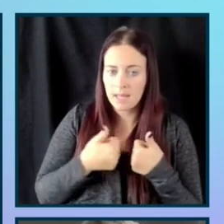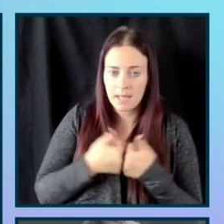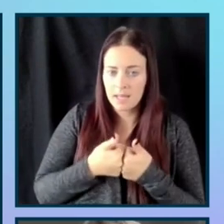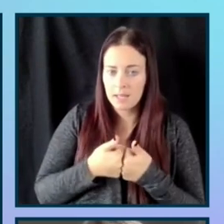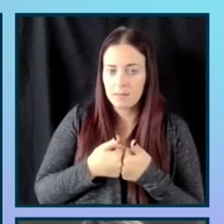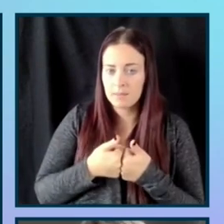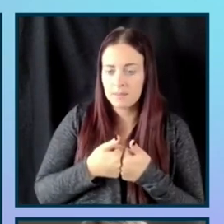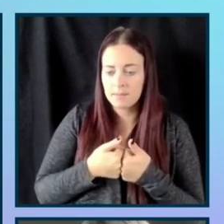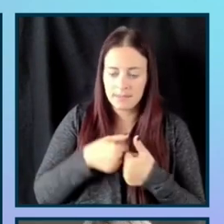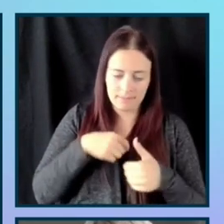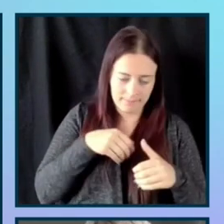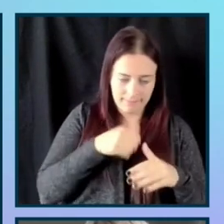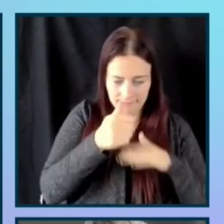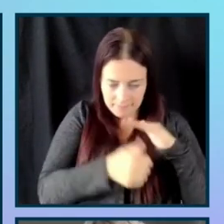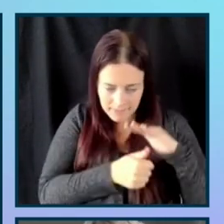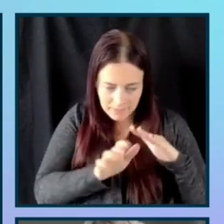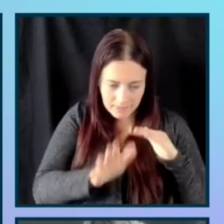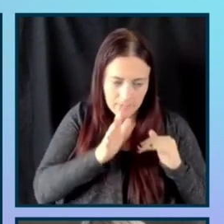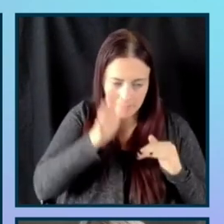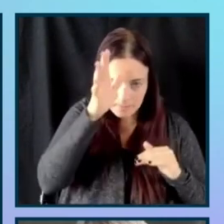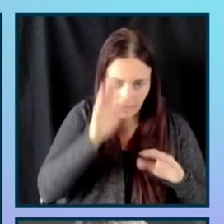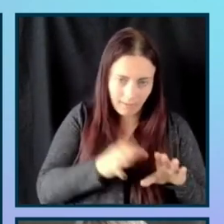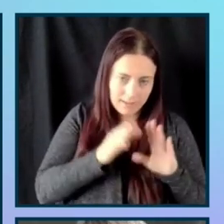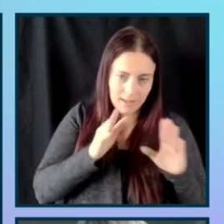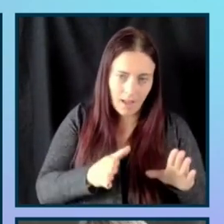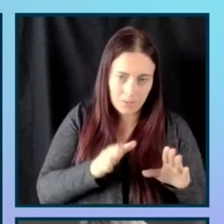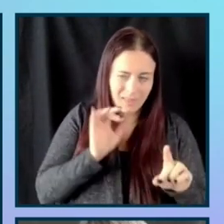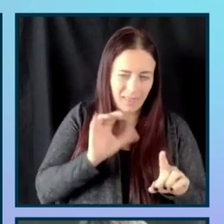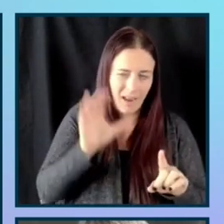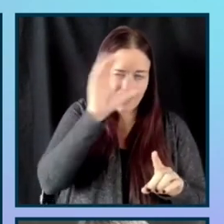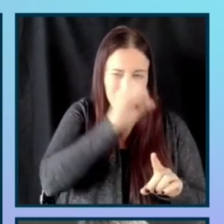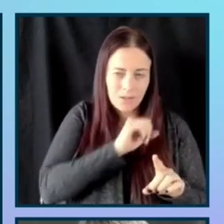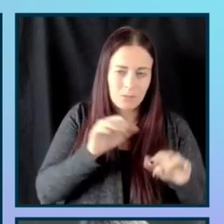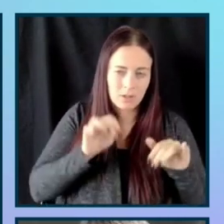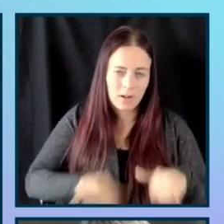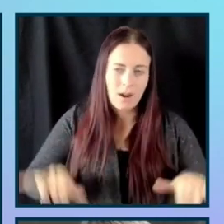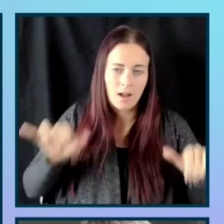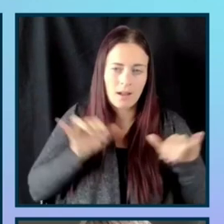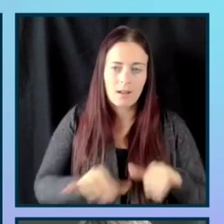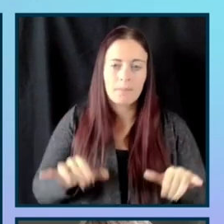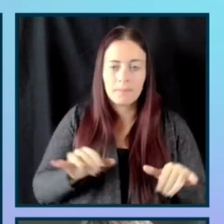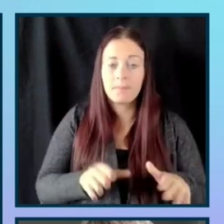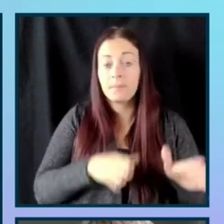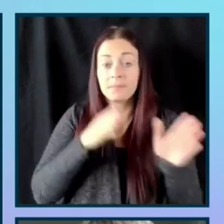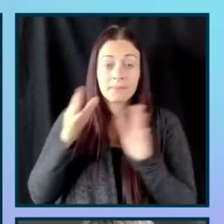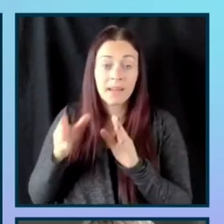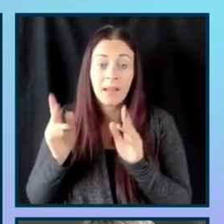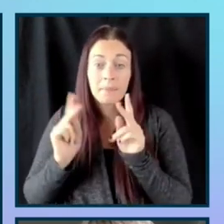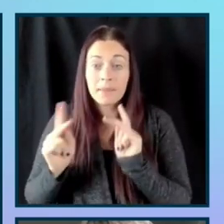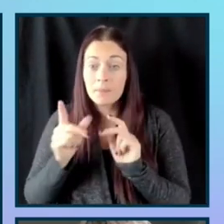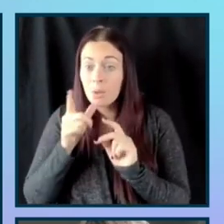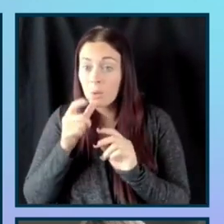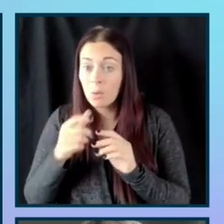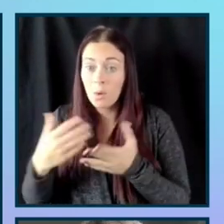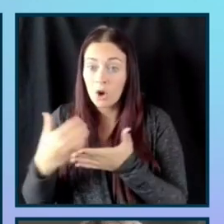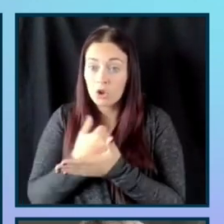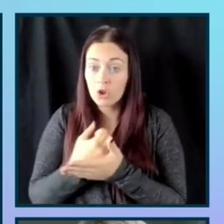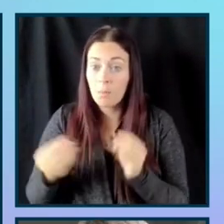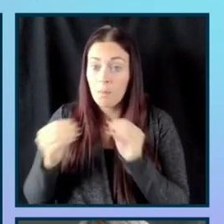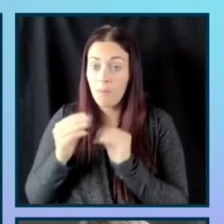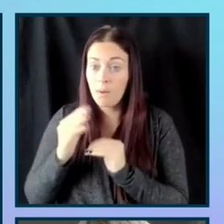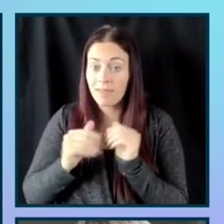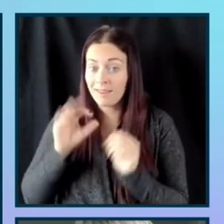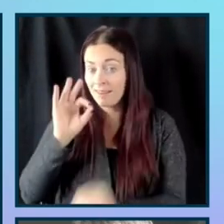um, parents' basement. And we also see that people who make more than 90,000 are likely to purchase